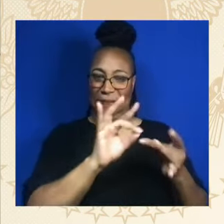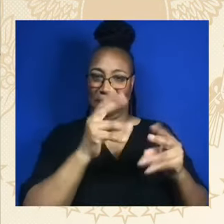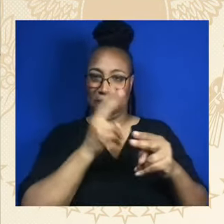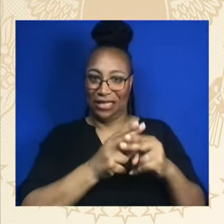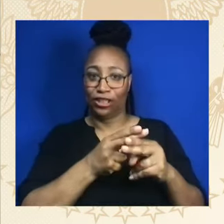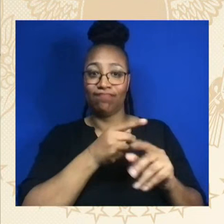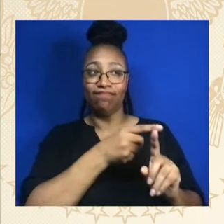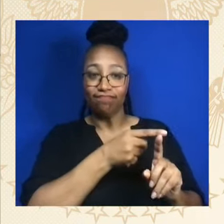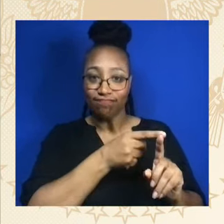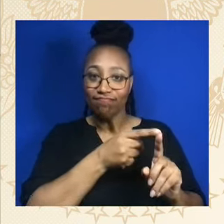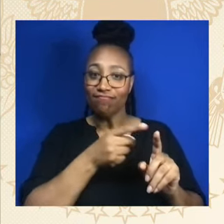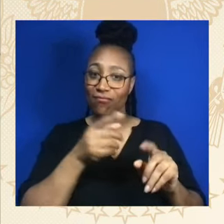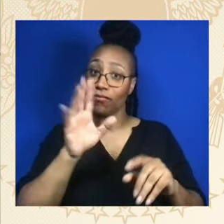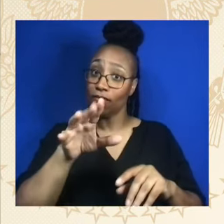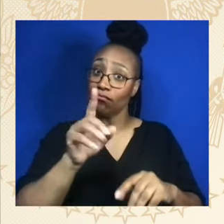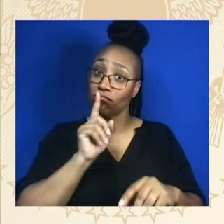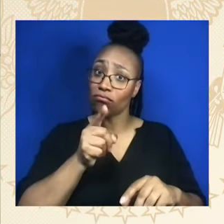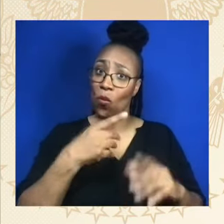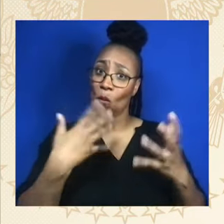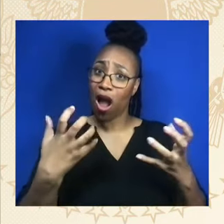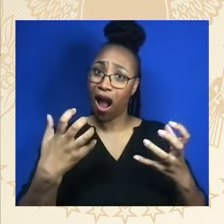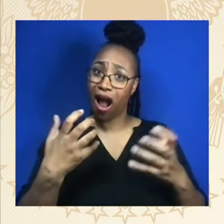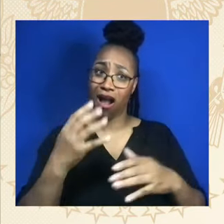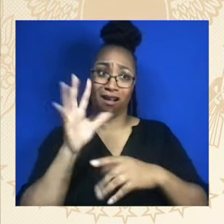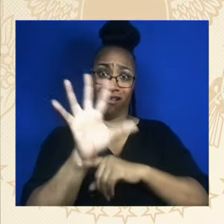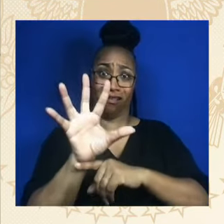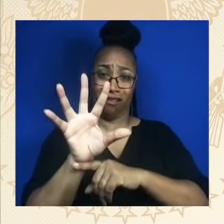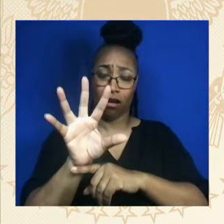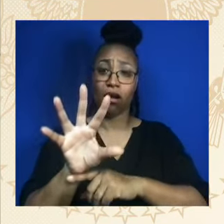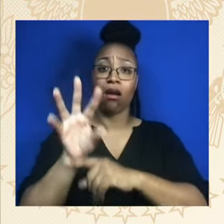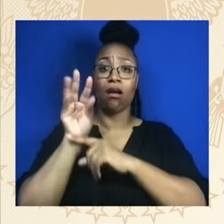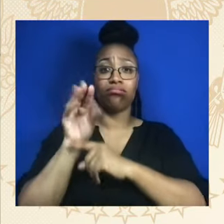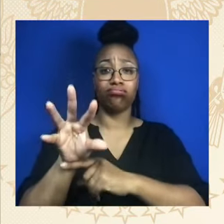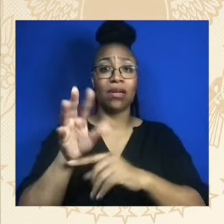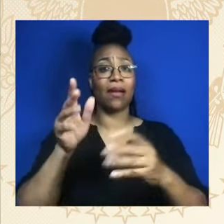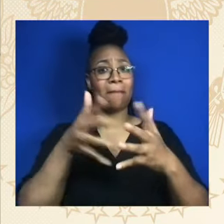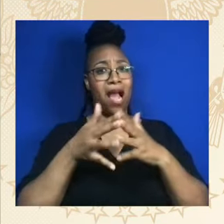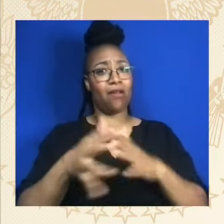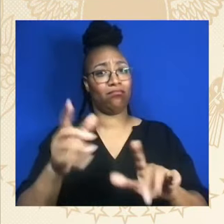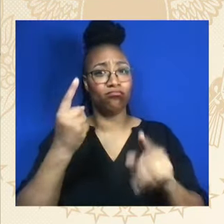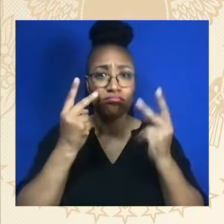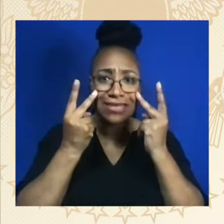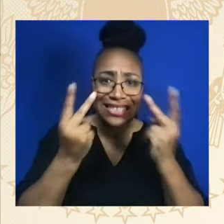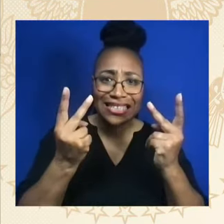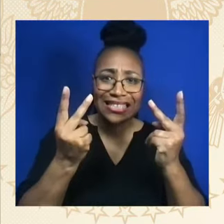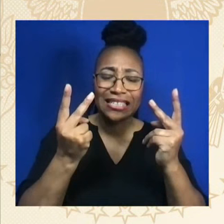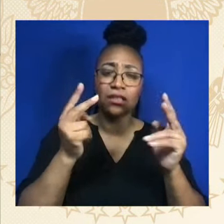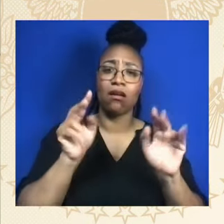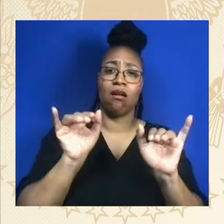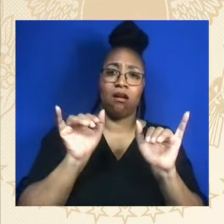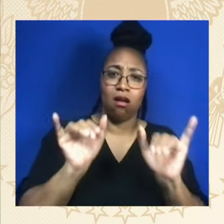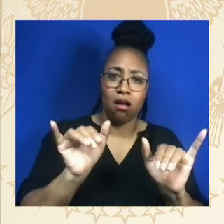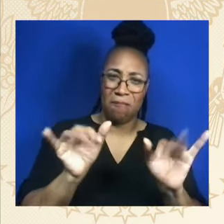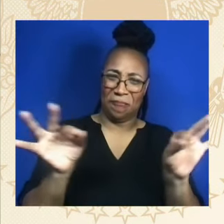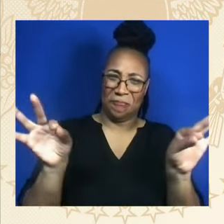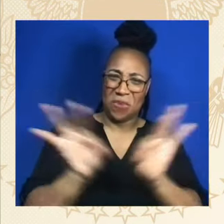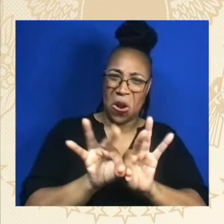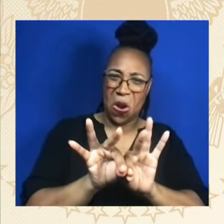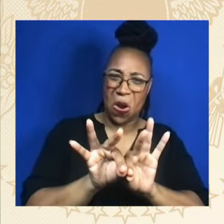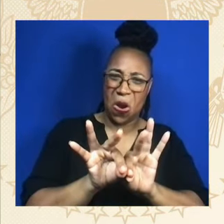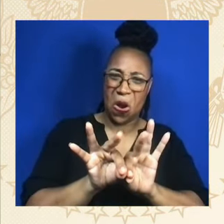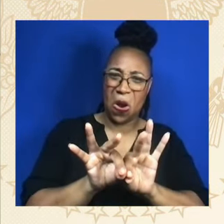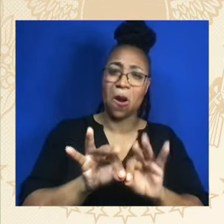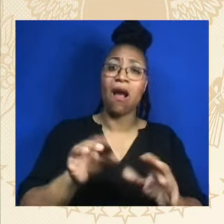history matters. Look, I can't just choose to learn what we want to know. We learn what we should know. We have to learn